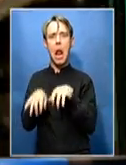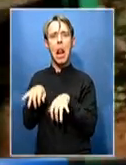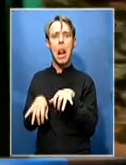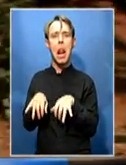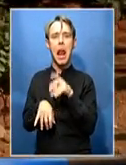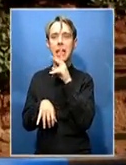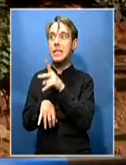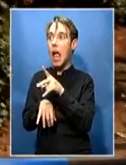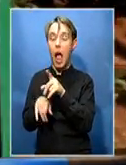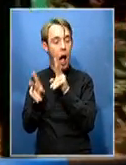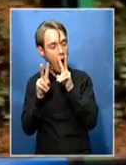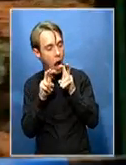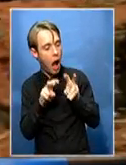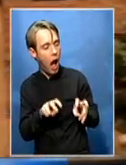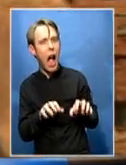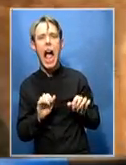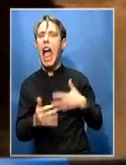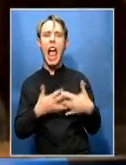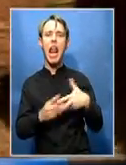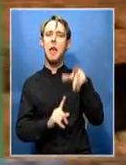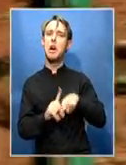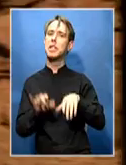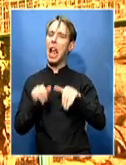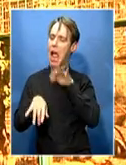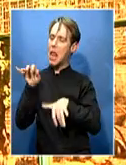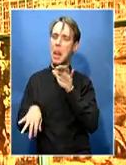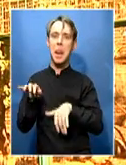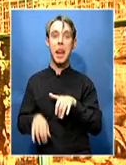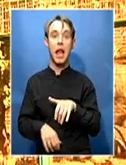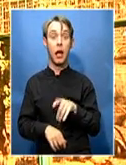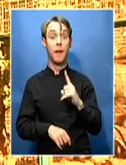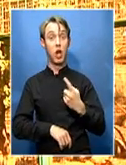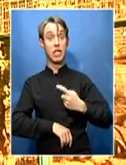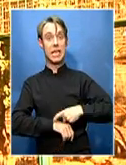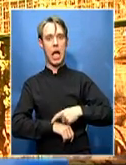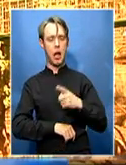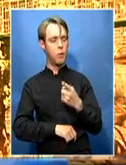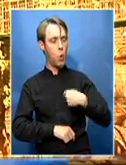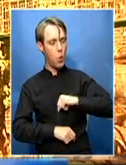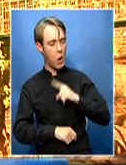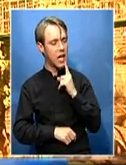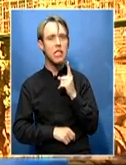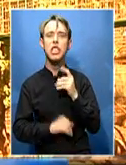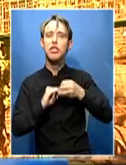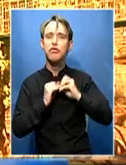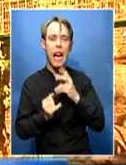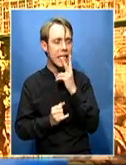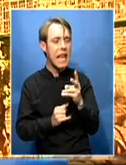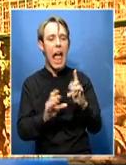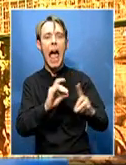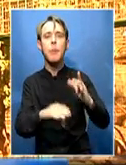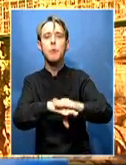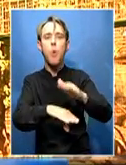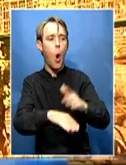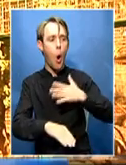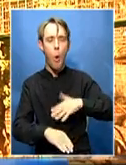It's a free-for-all. Anyone can tweet up a frenzy. He's the first guy we've tried it on. I do hear there's a lot of other animals out